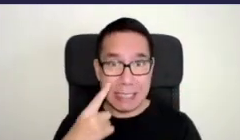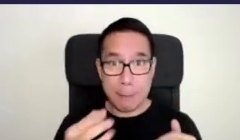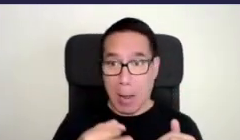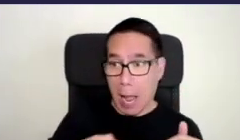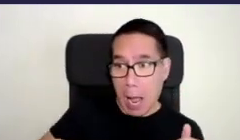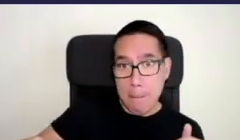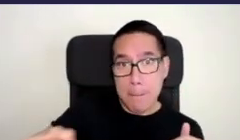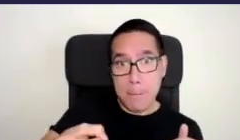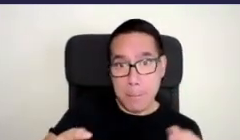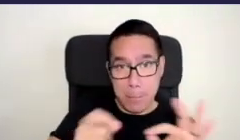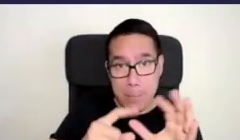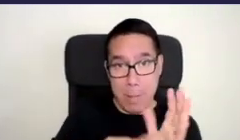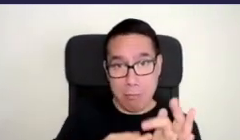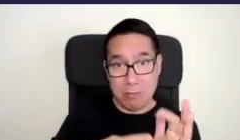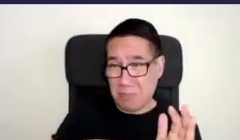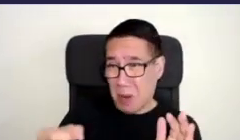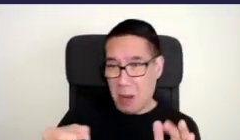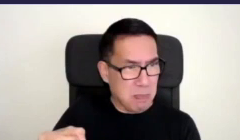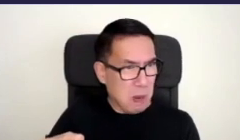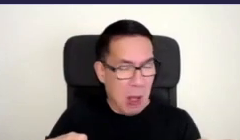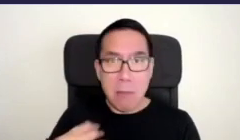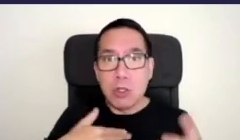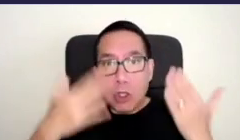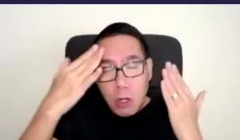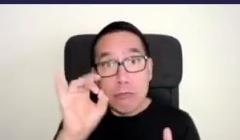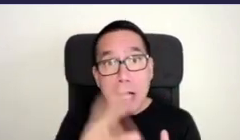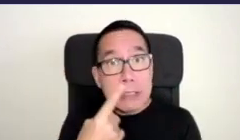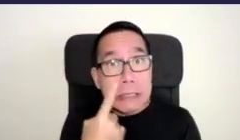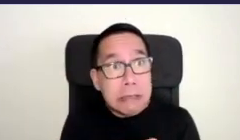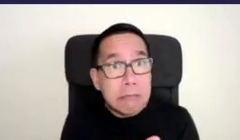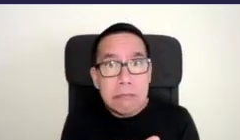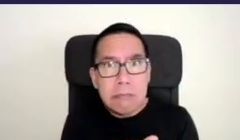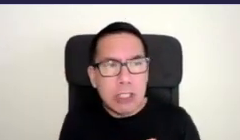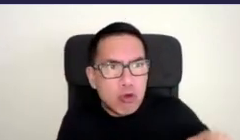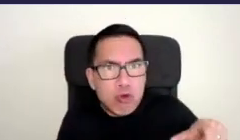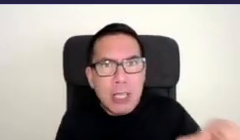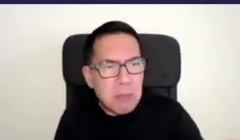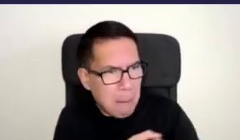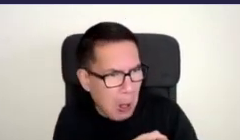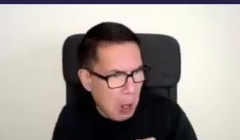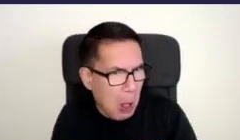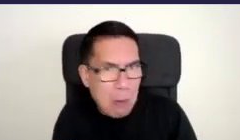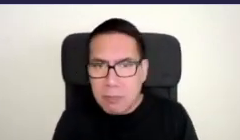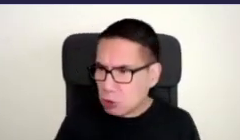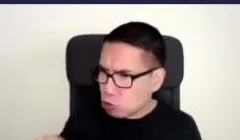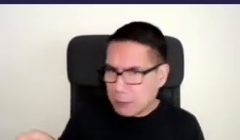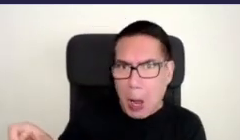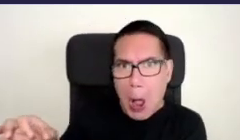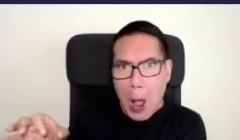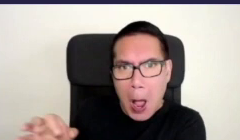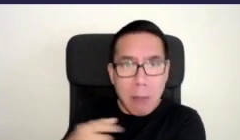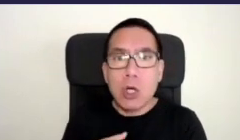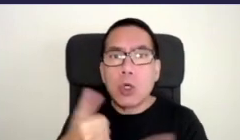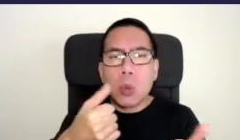around us and I don't know if you might have seen these already it is a good thing and a bad thing because once you see